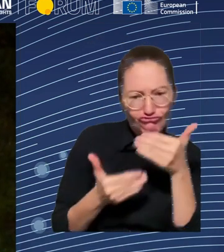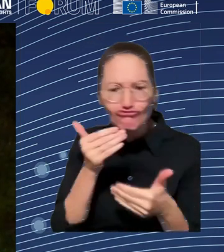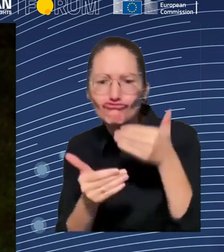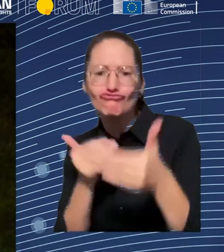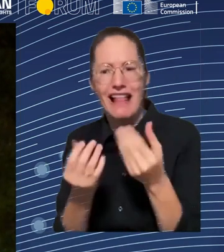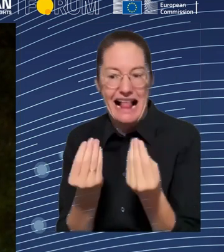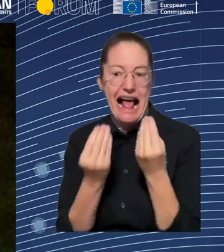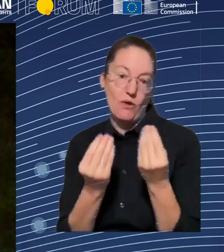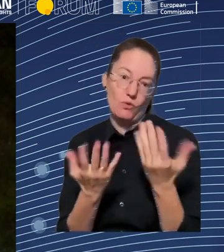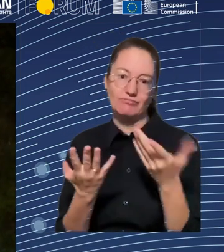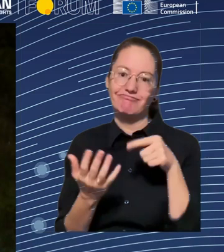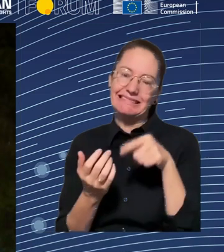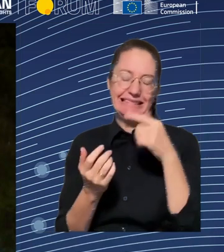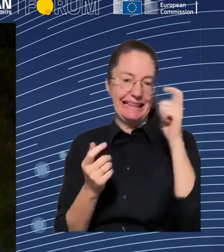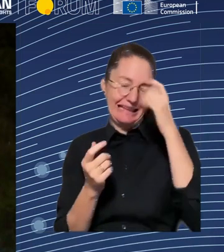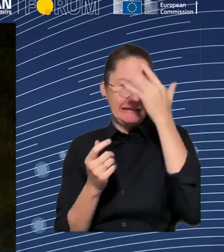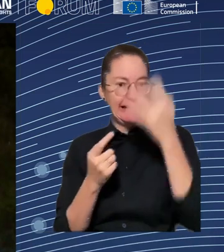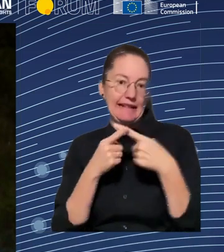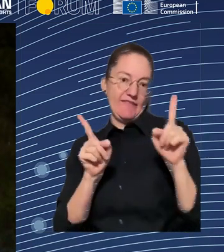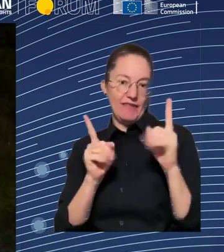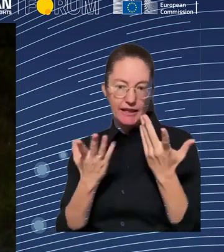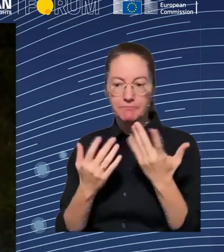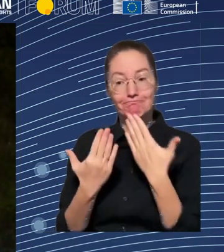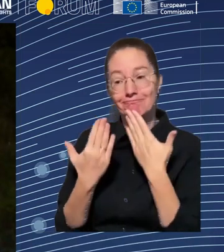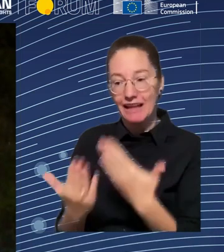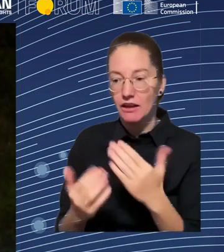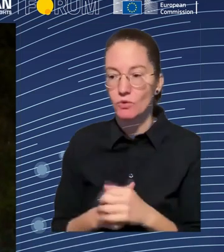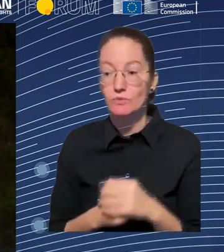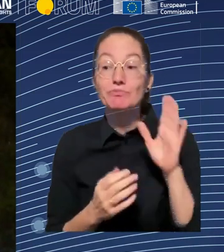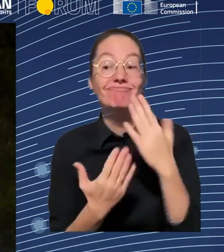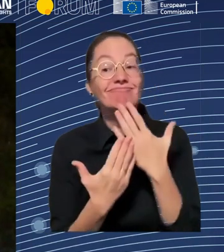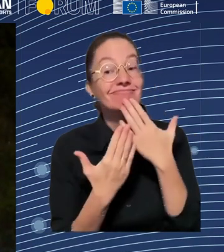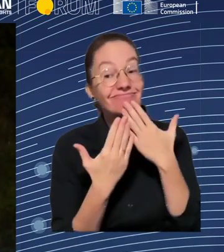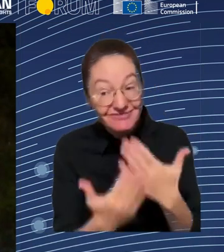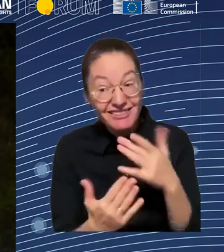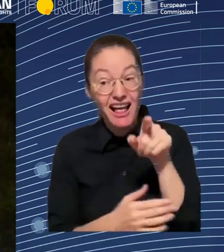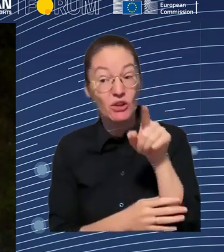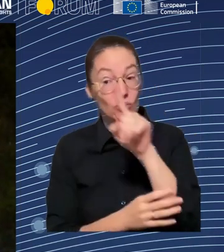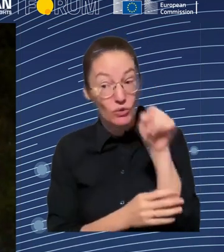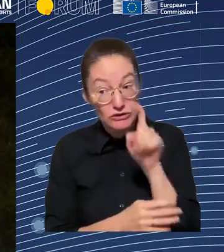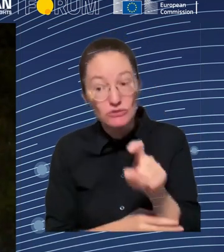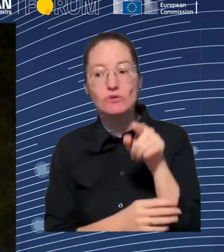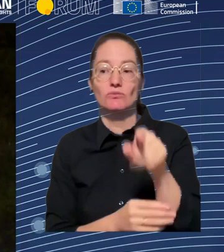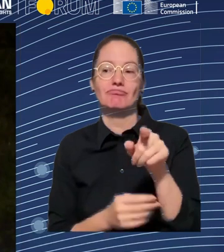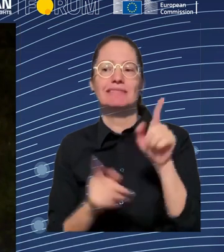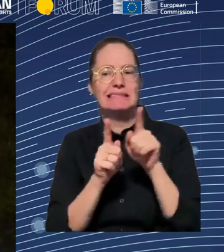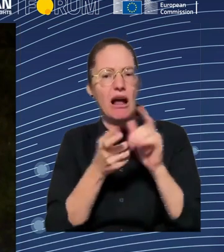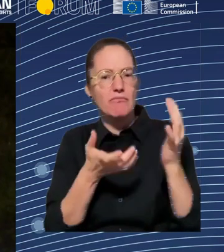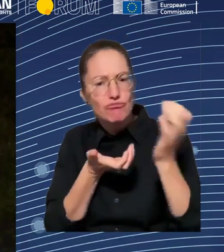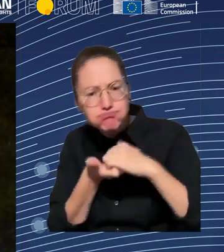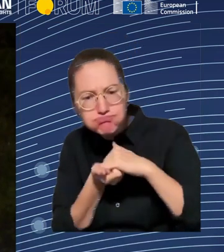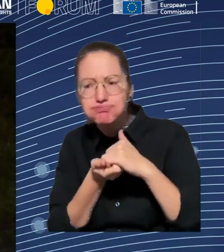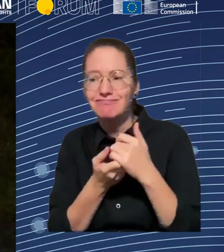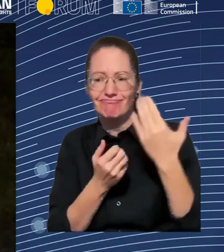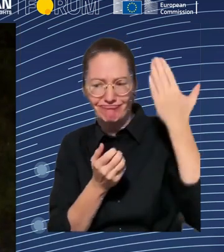absolutely clear to me that what we really want and need is that workers are at the table from the get-go. The